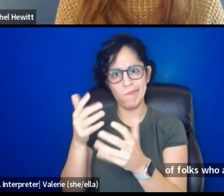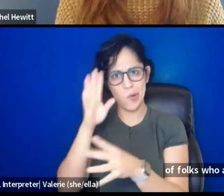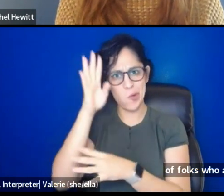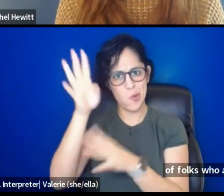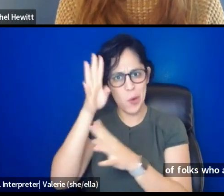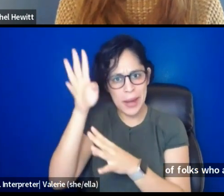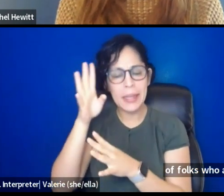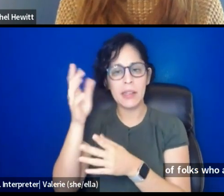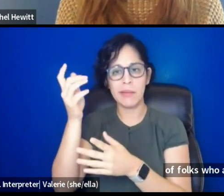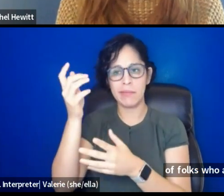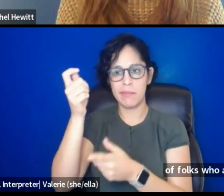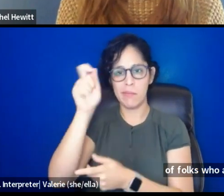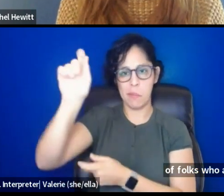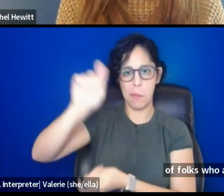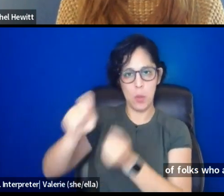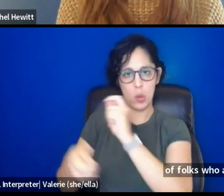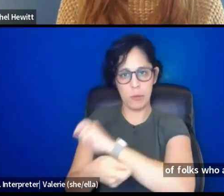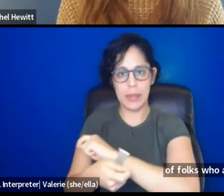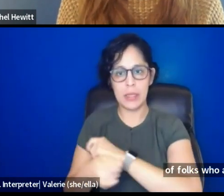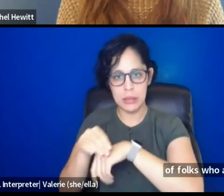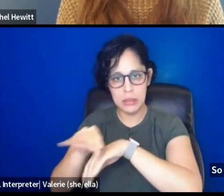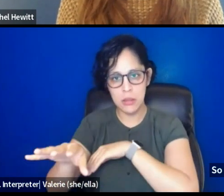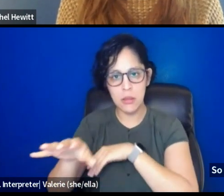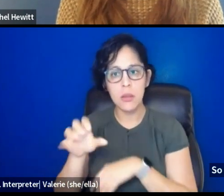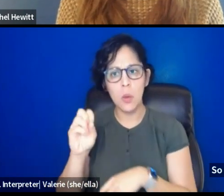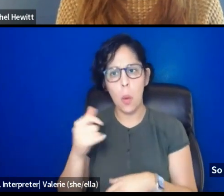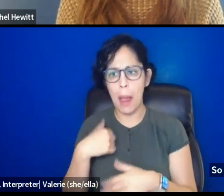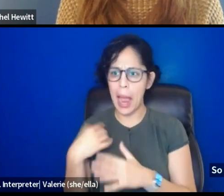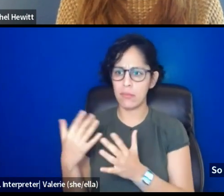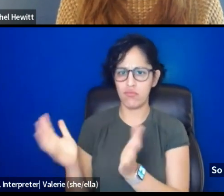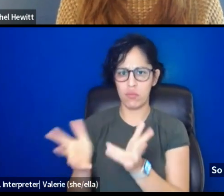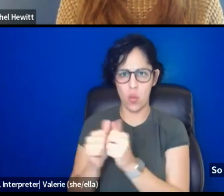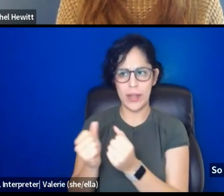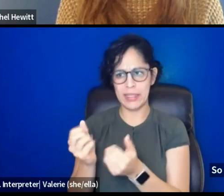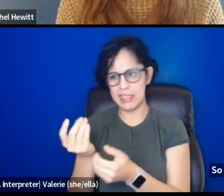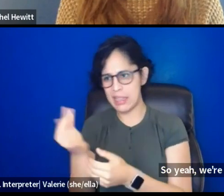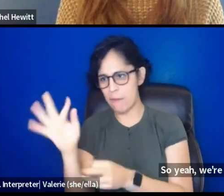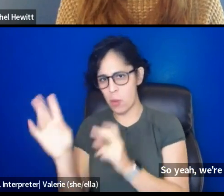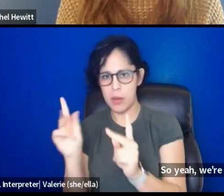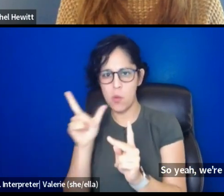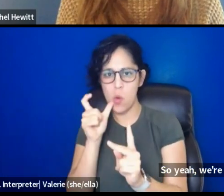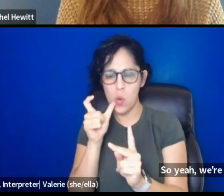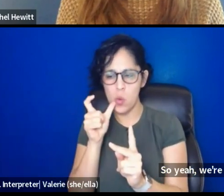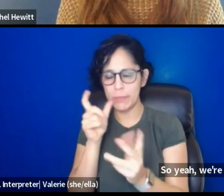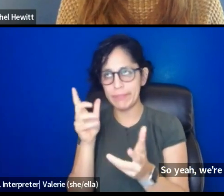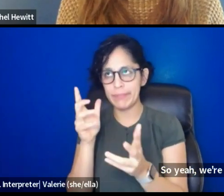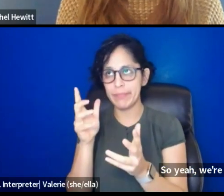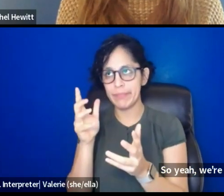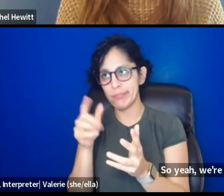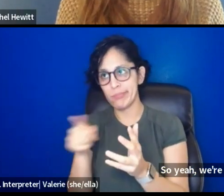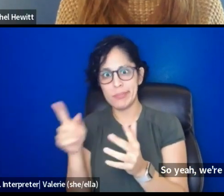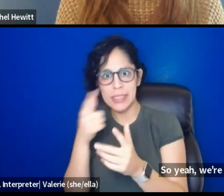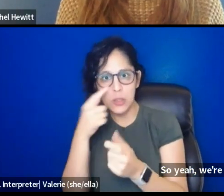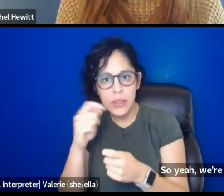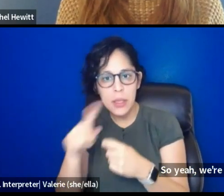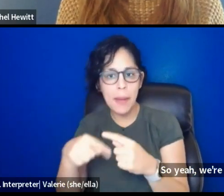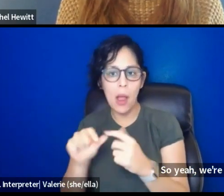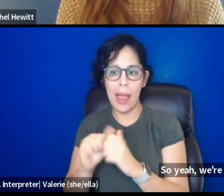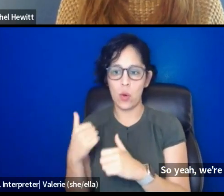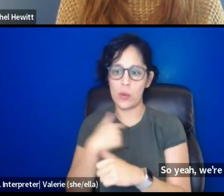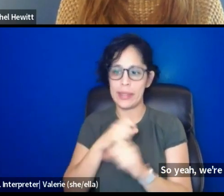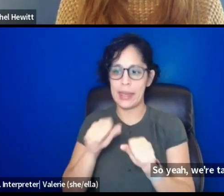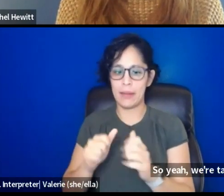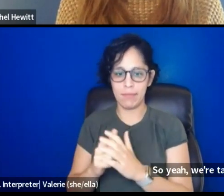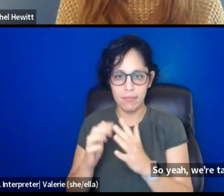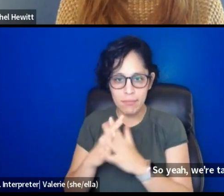yeah, I'm talking to, uh, a few folks about how we can get this going. Um,